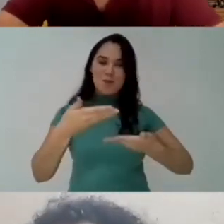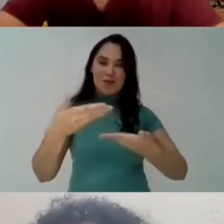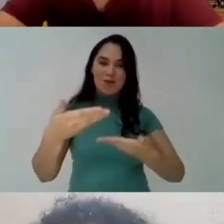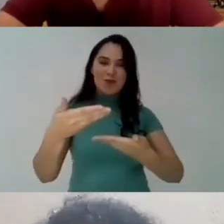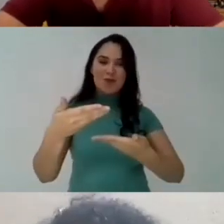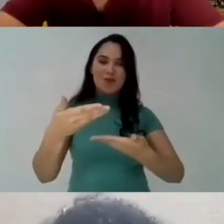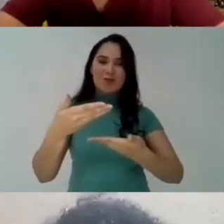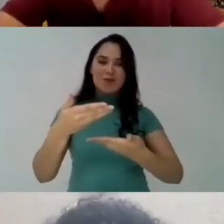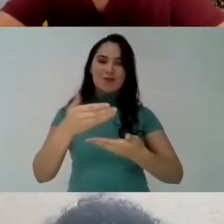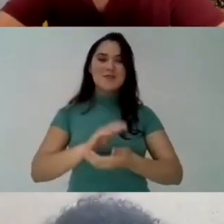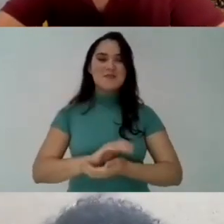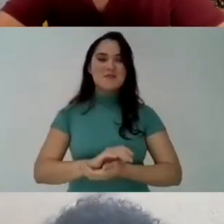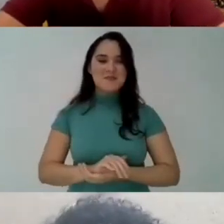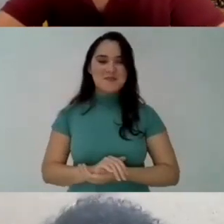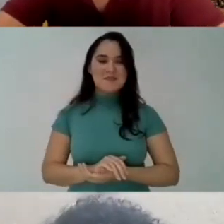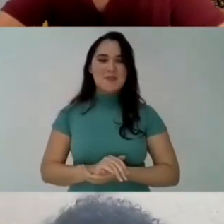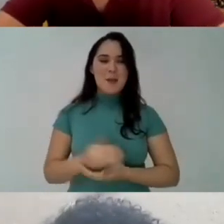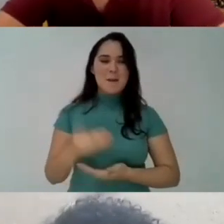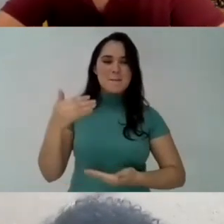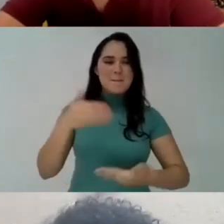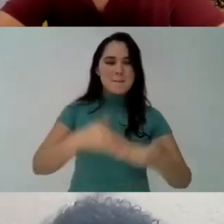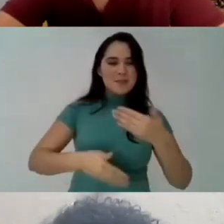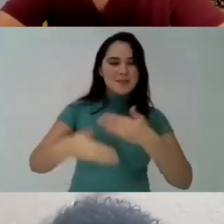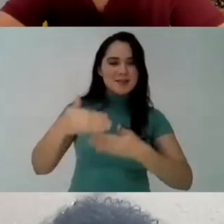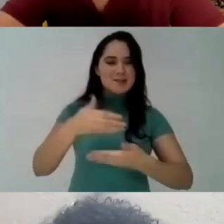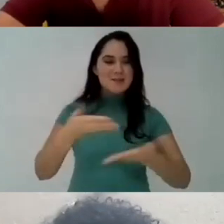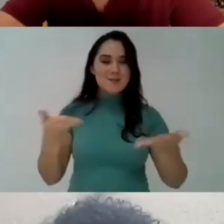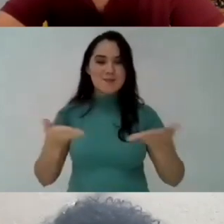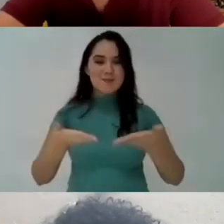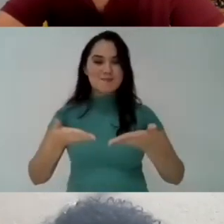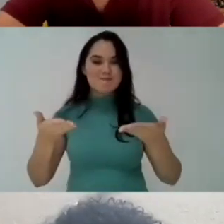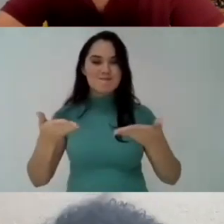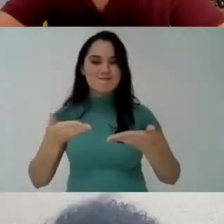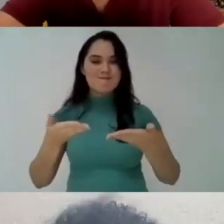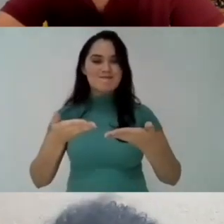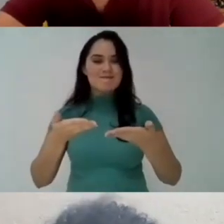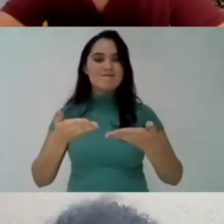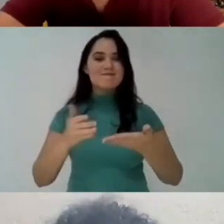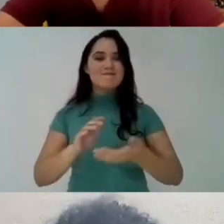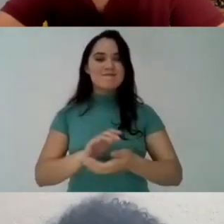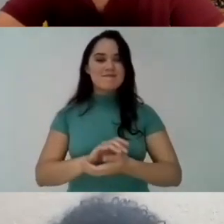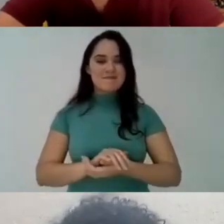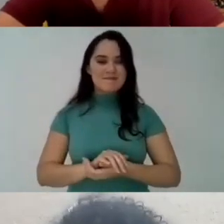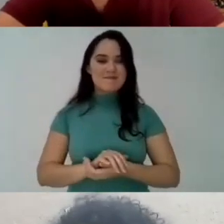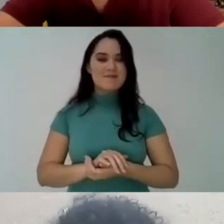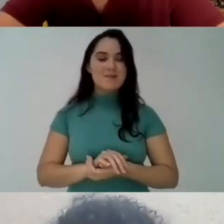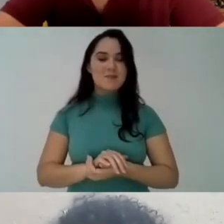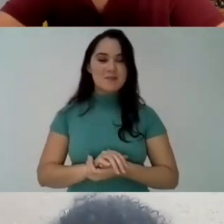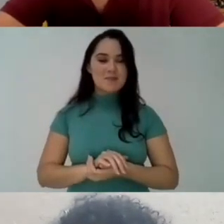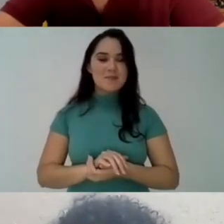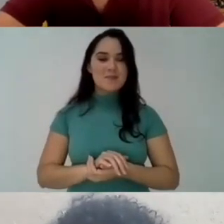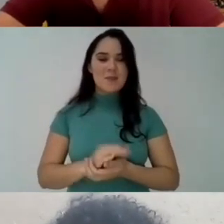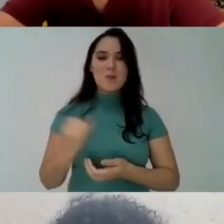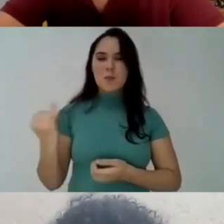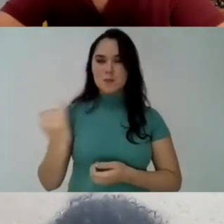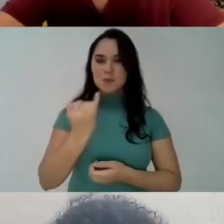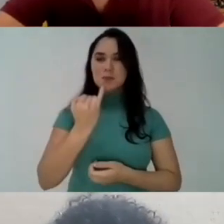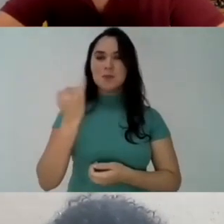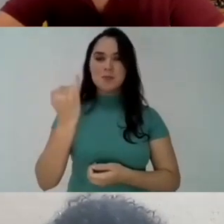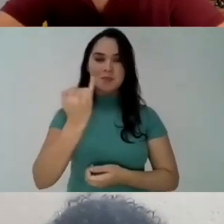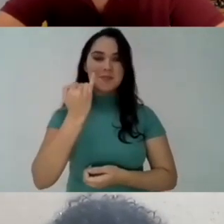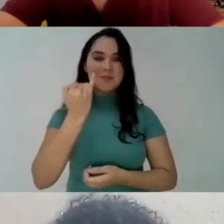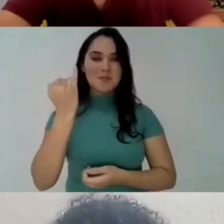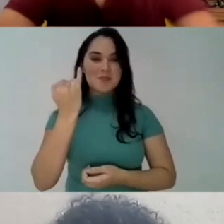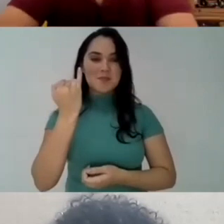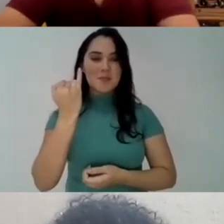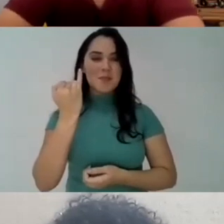I would like to thank Alexandre for this invitation to be part of this event I believe that this type of event